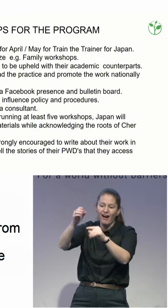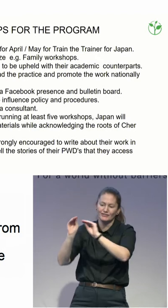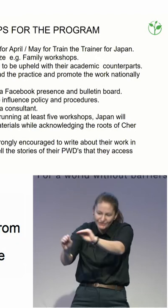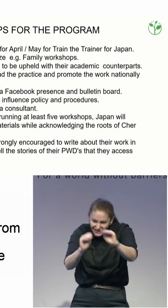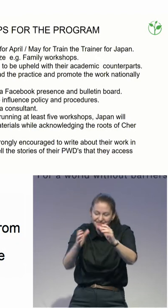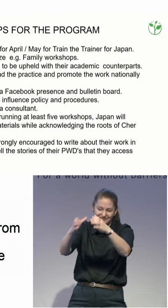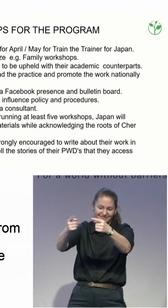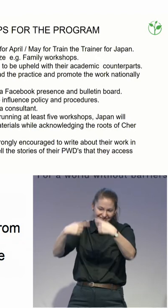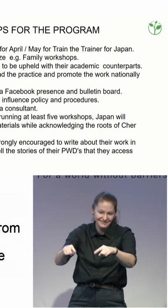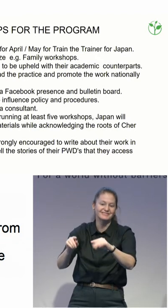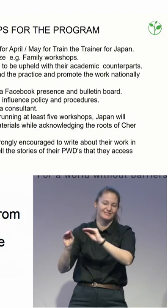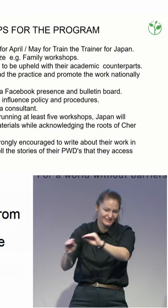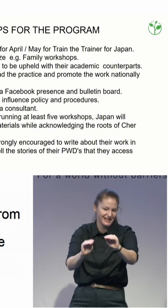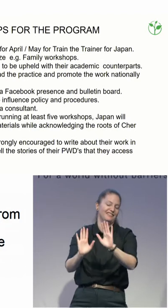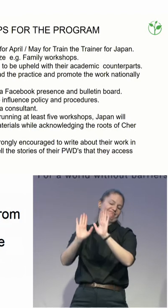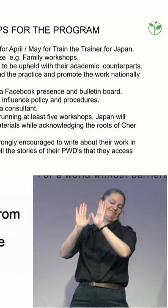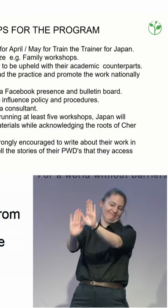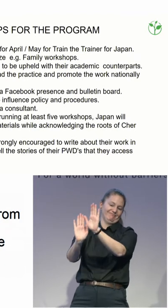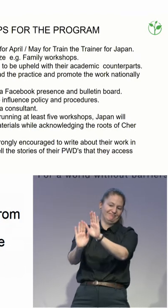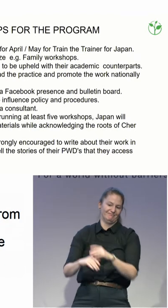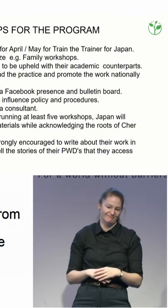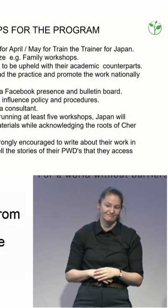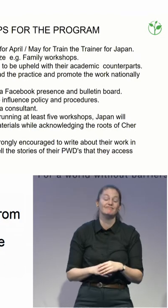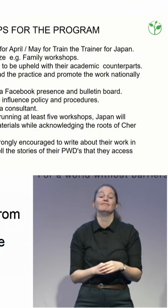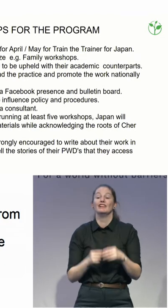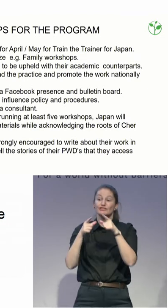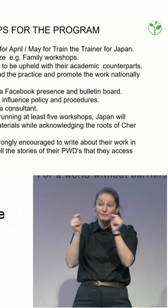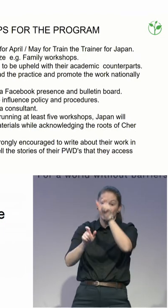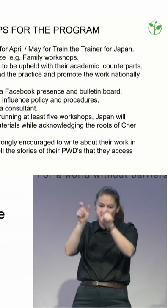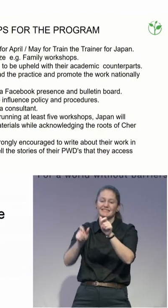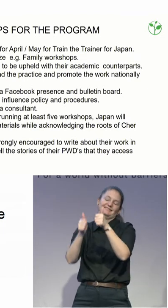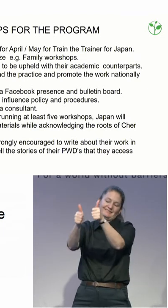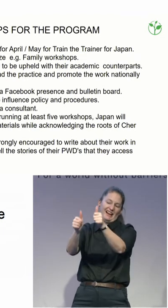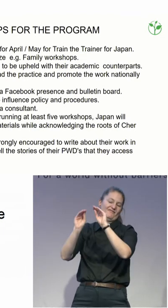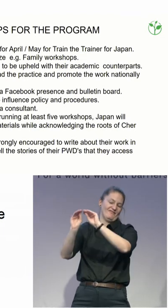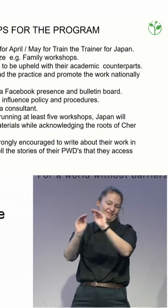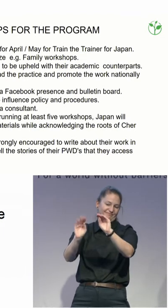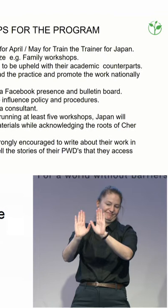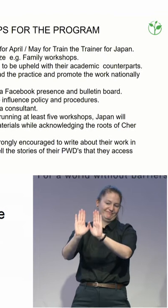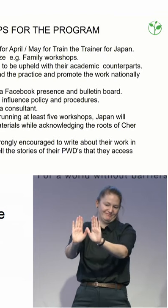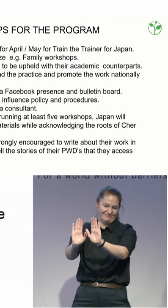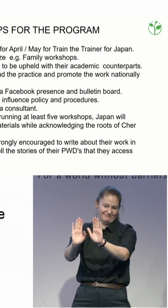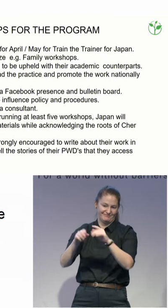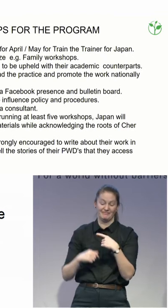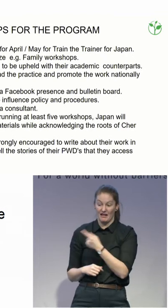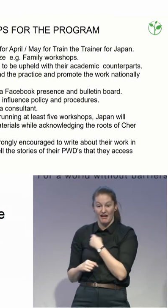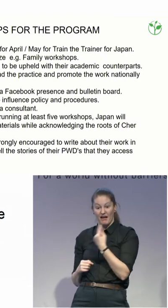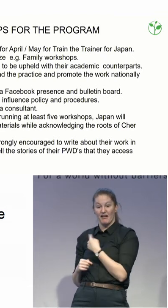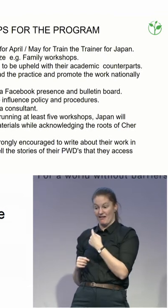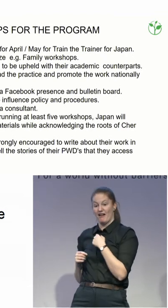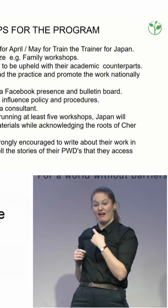going to limit... I'm not going to be attending Japan. I've been going twice a year and doing the workshops. We're going to use